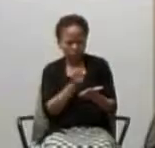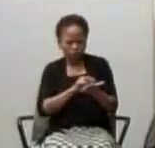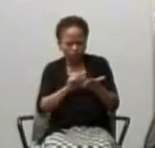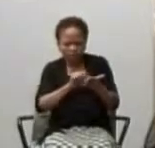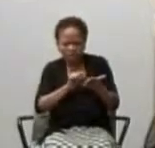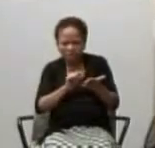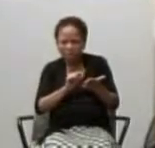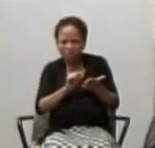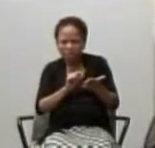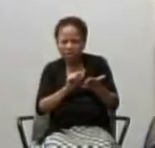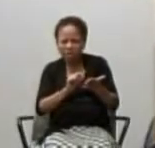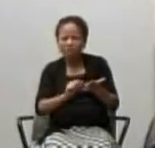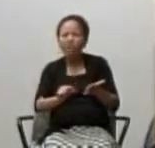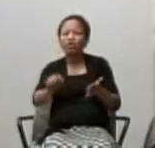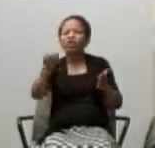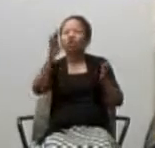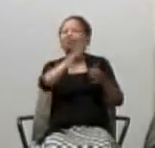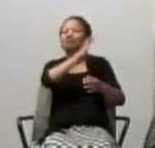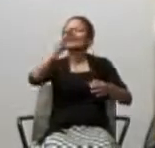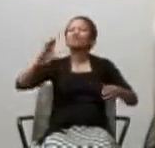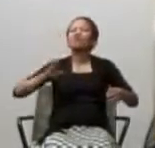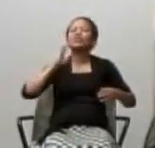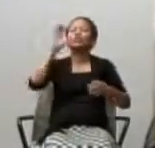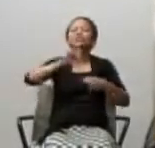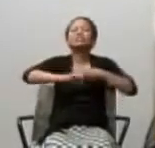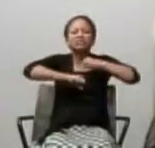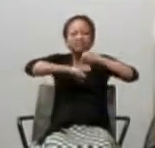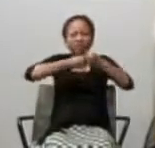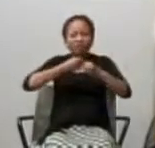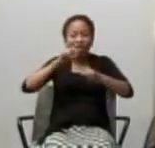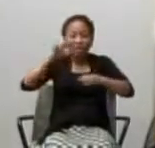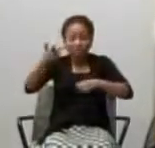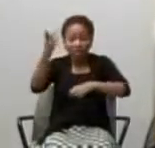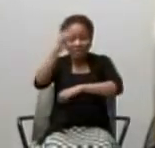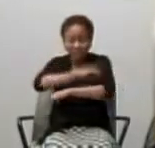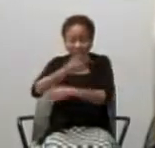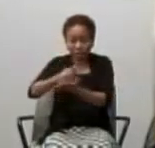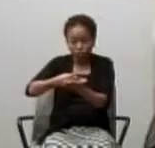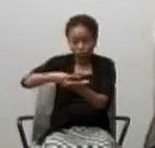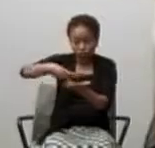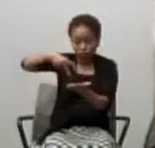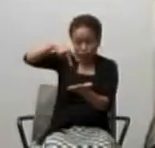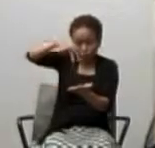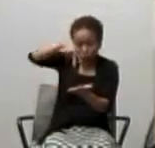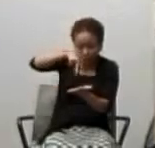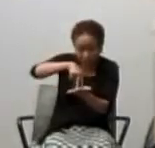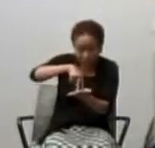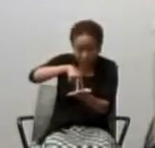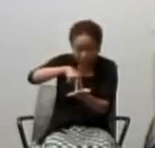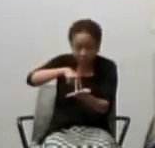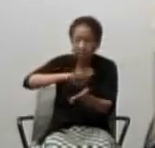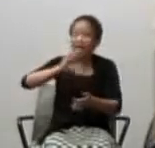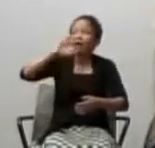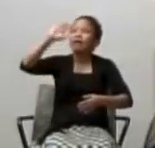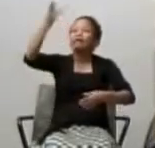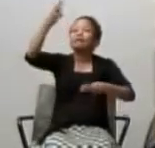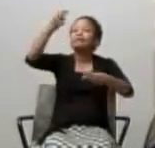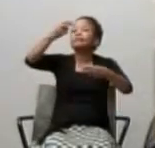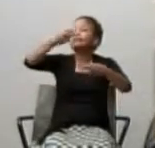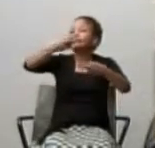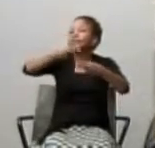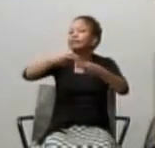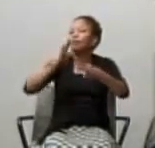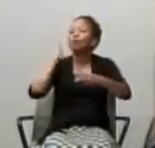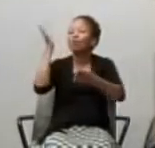suffer on the third day rise from the dead, and that in his name, repentance for